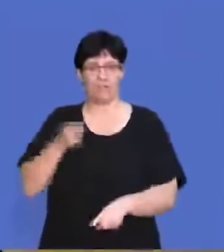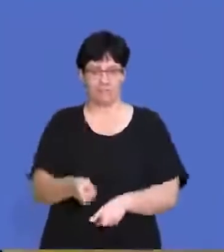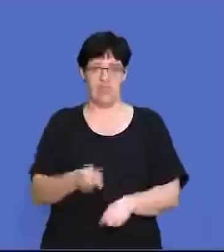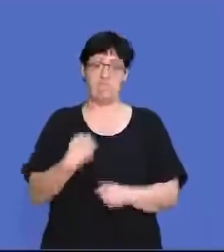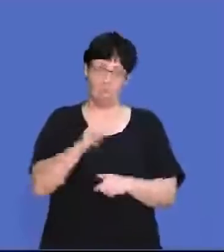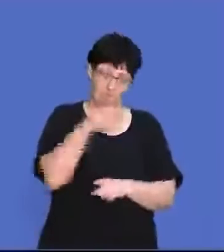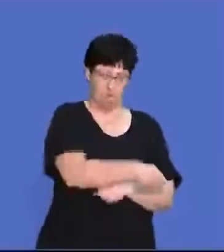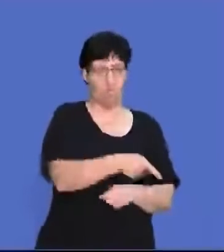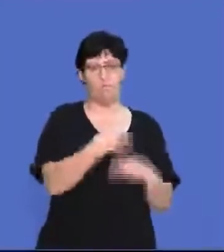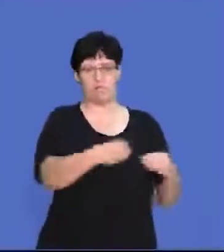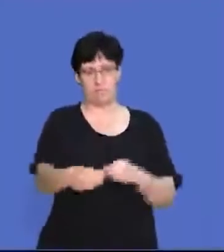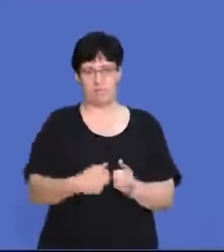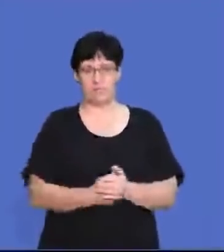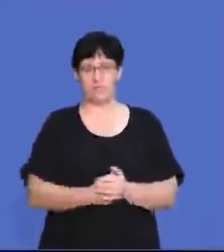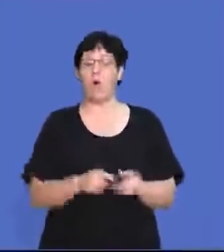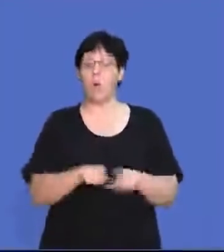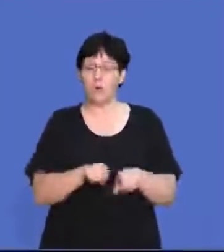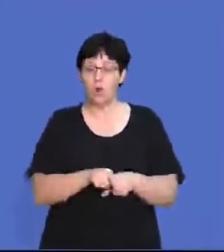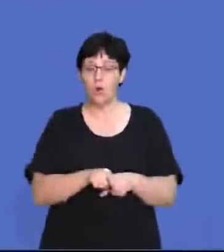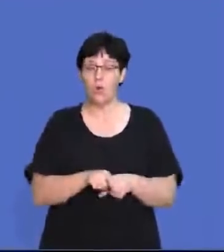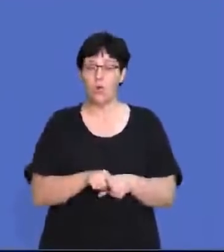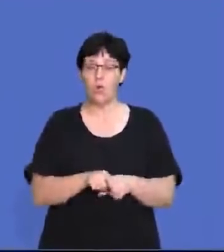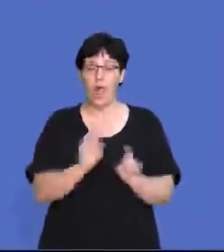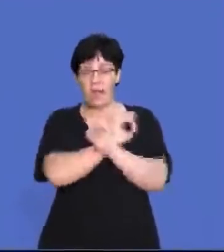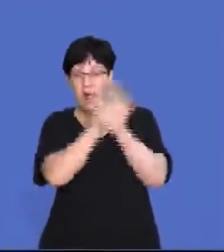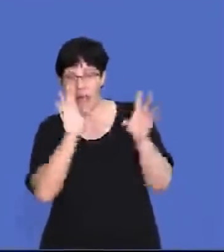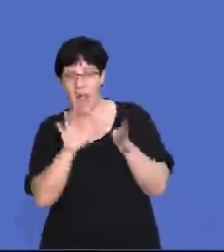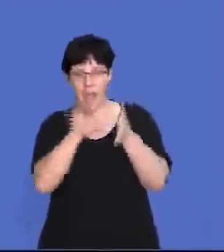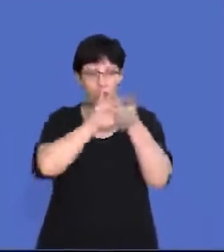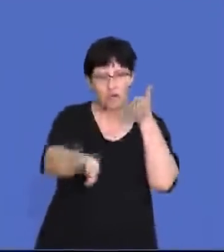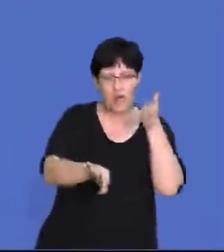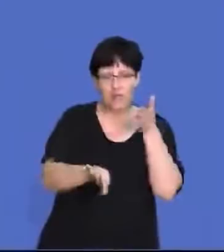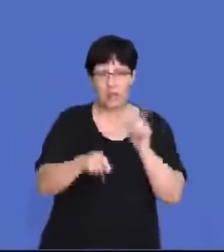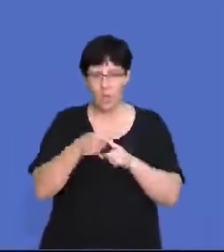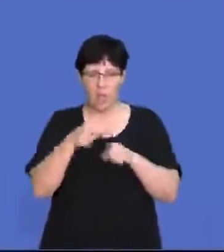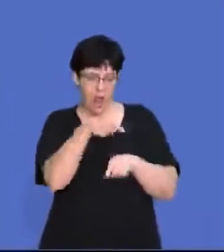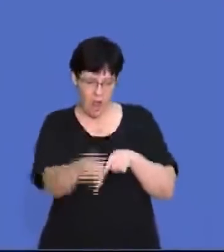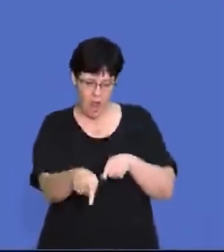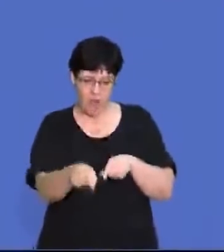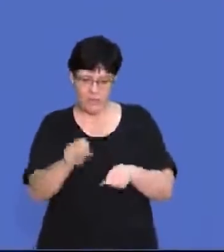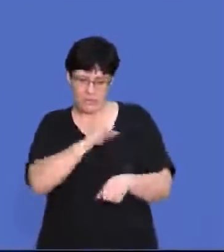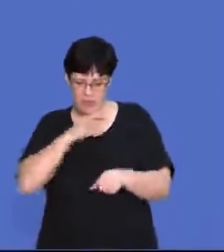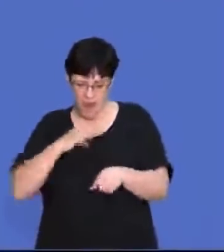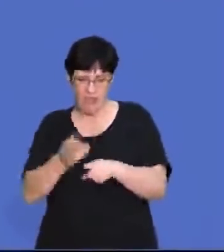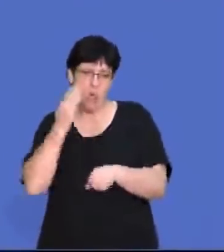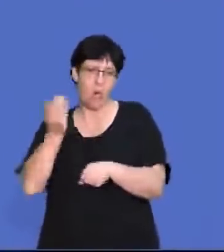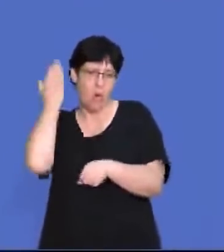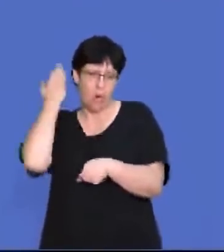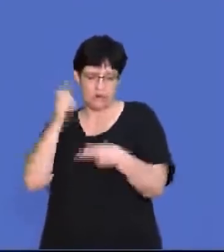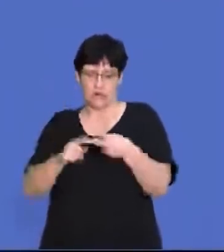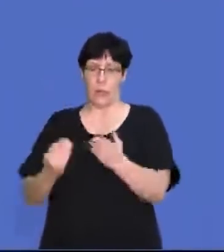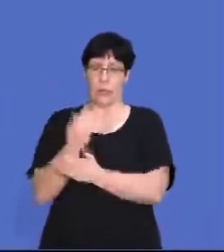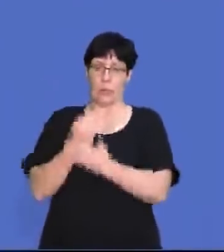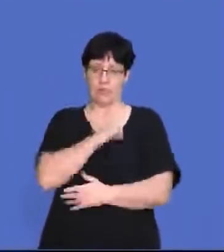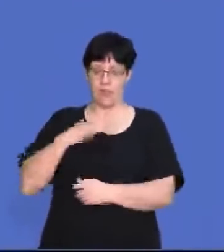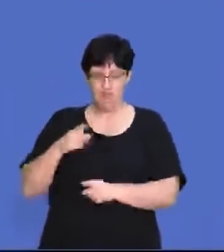business. It clarifies and transfers employment contracts between existing and new employees. So